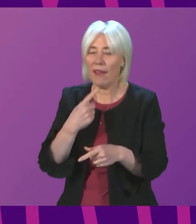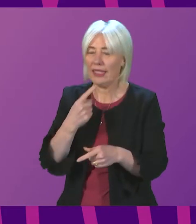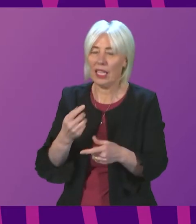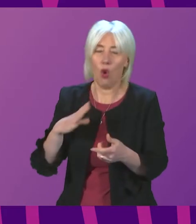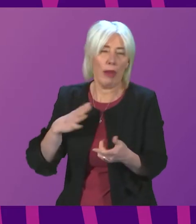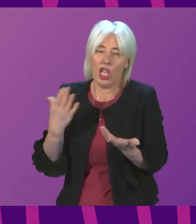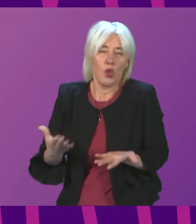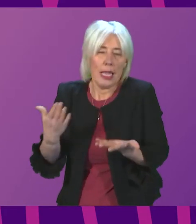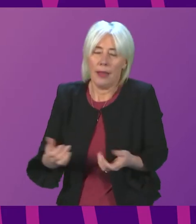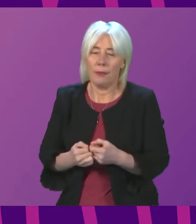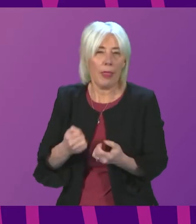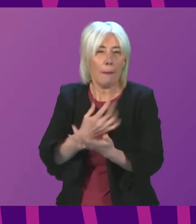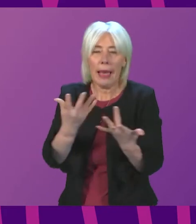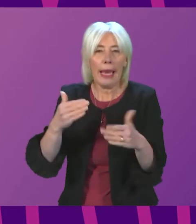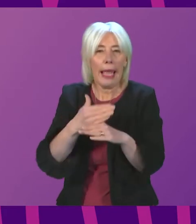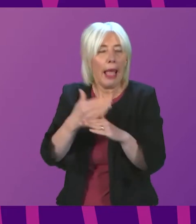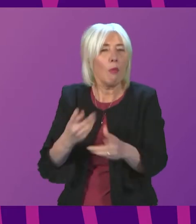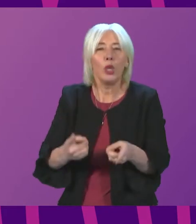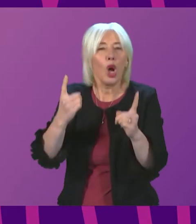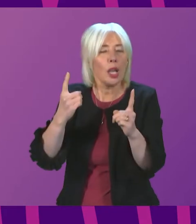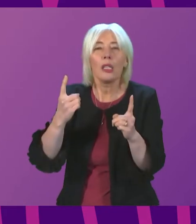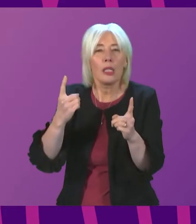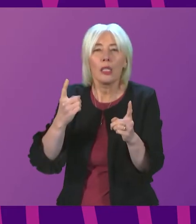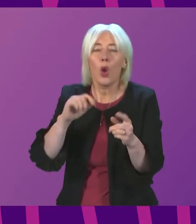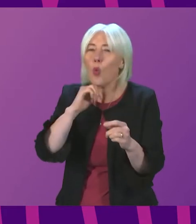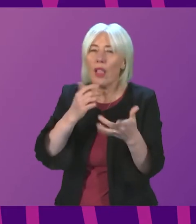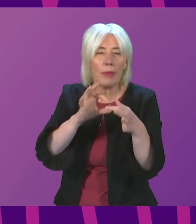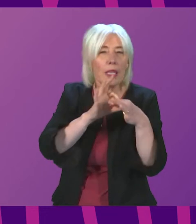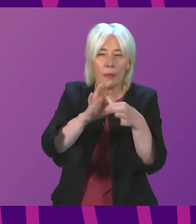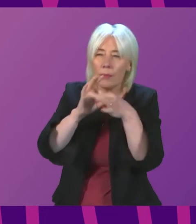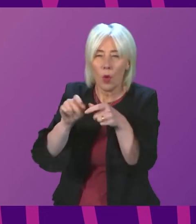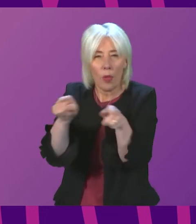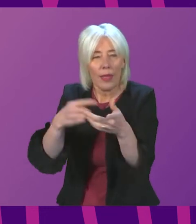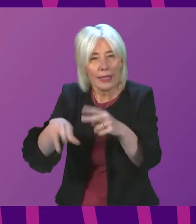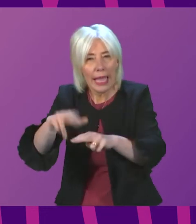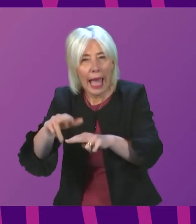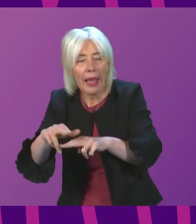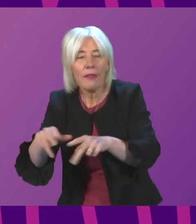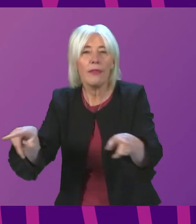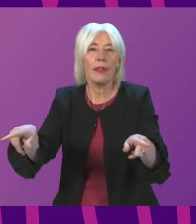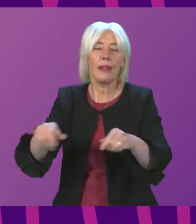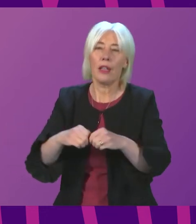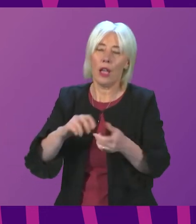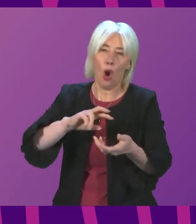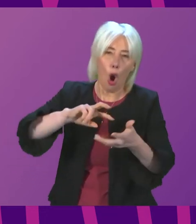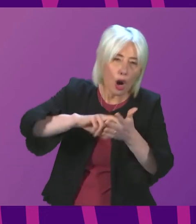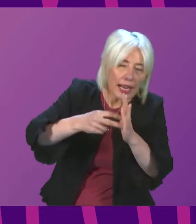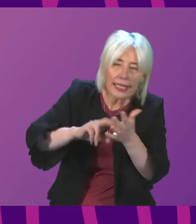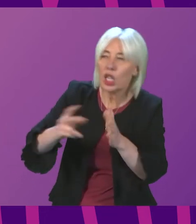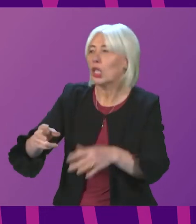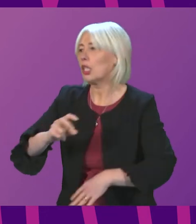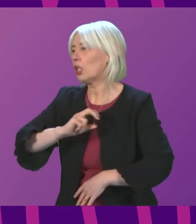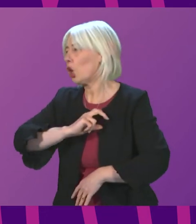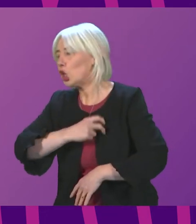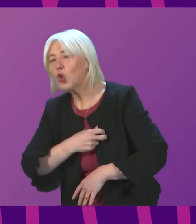I think many employers already are and will be engaging closely with workers, with workers organisations and trade unions